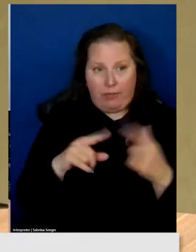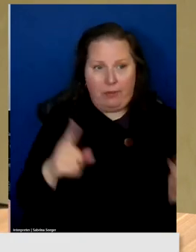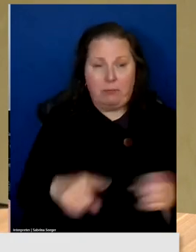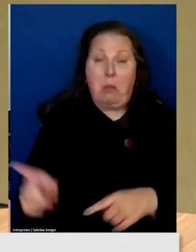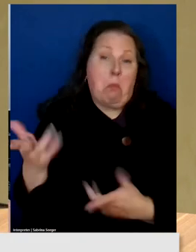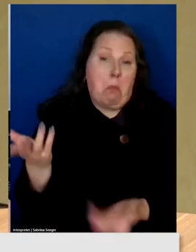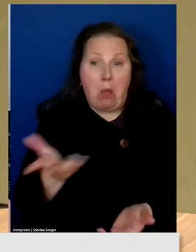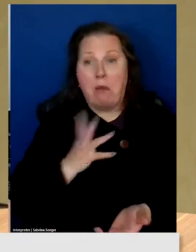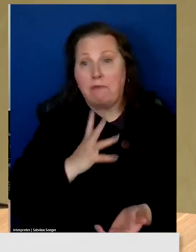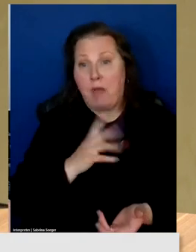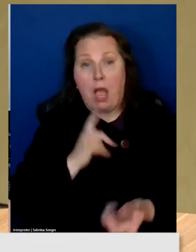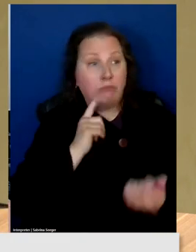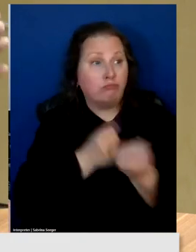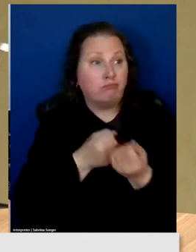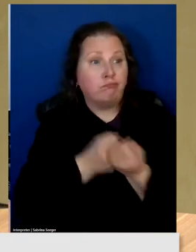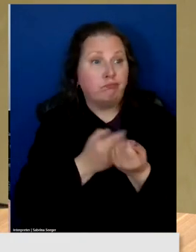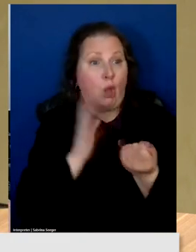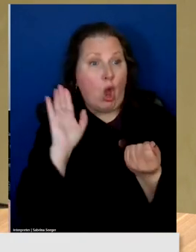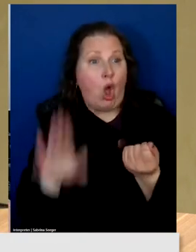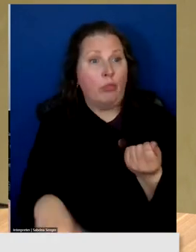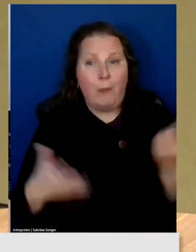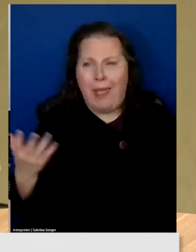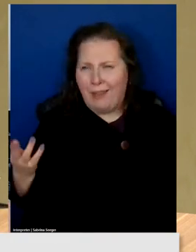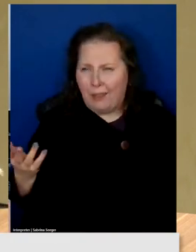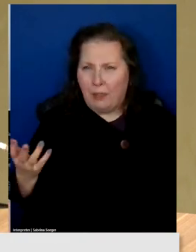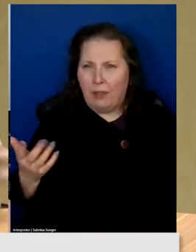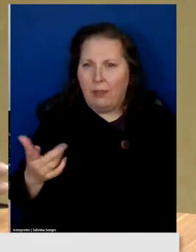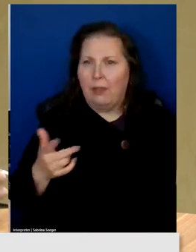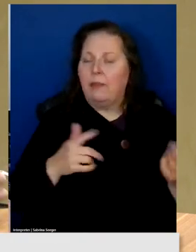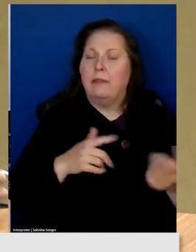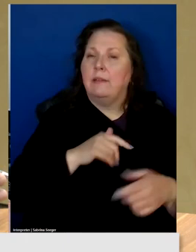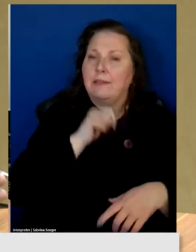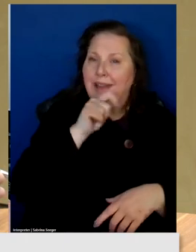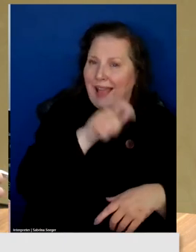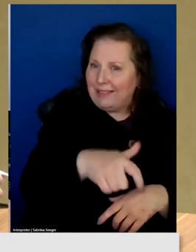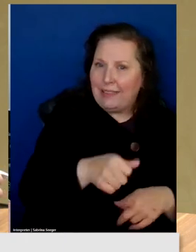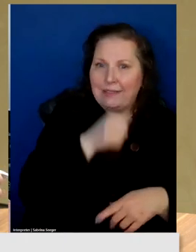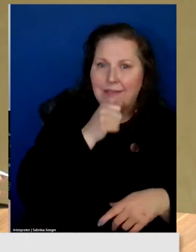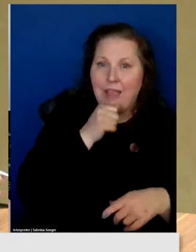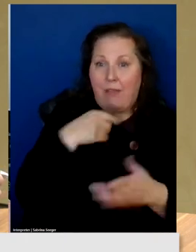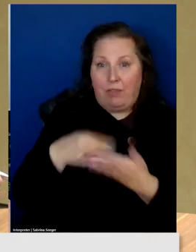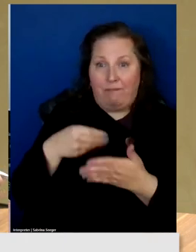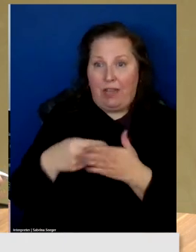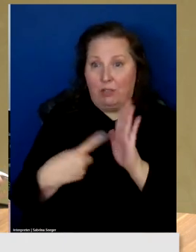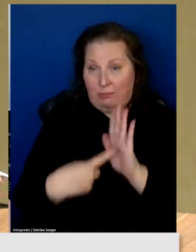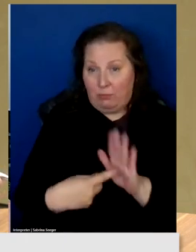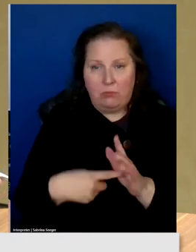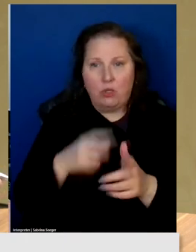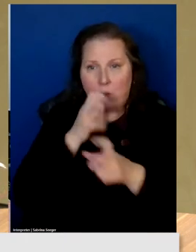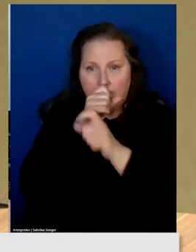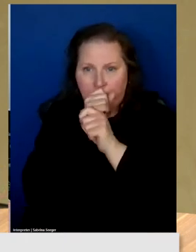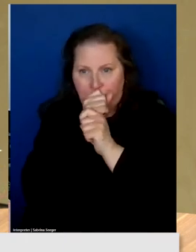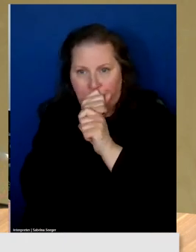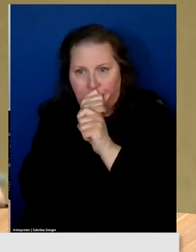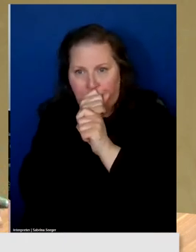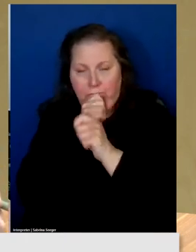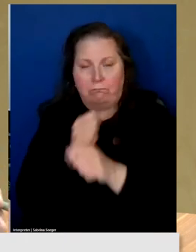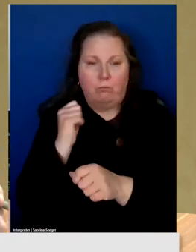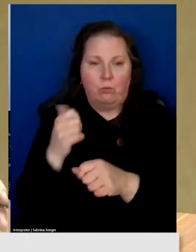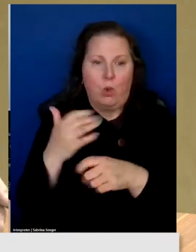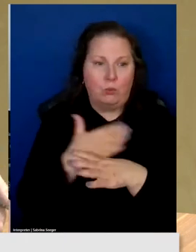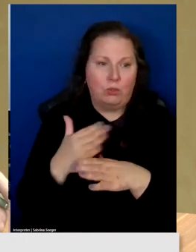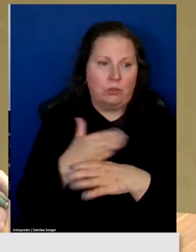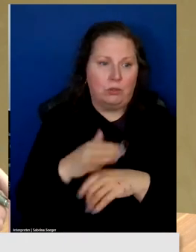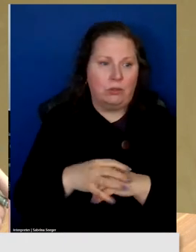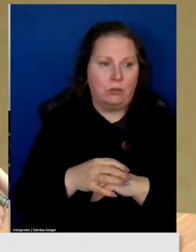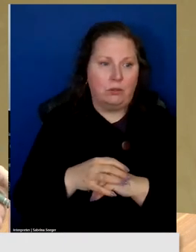keep supporting this keeping of unnecessary secrets of the financial models. This keeps dying